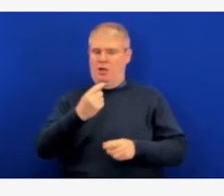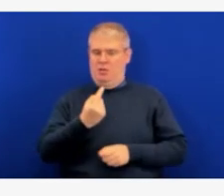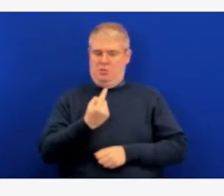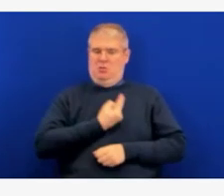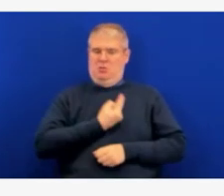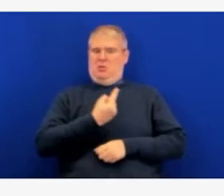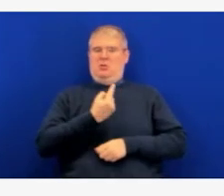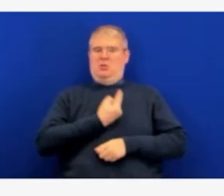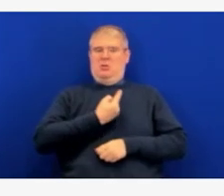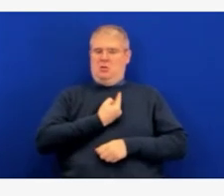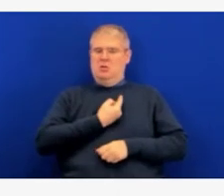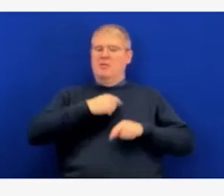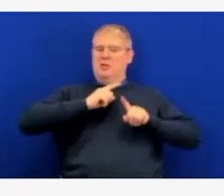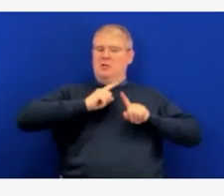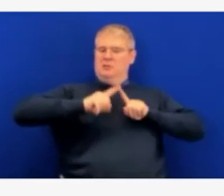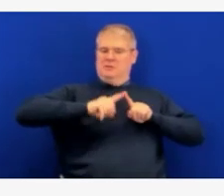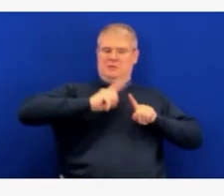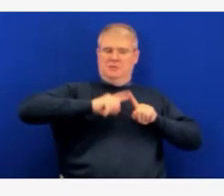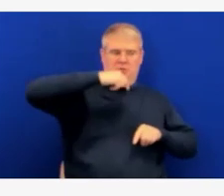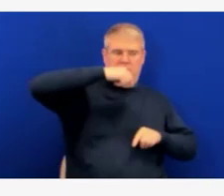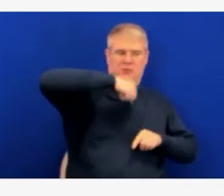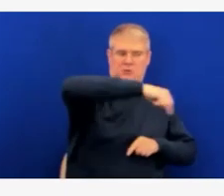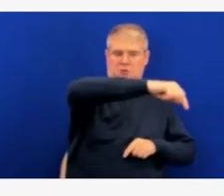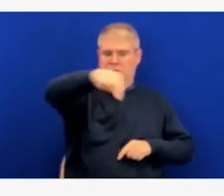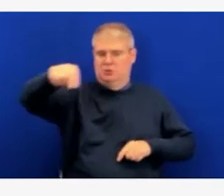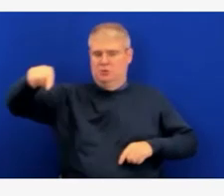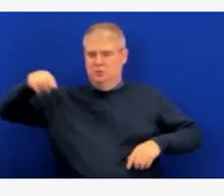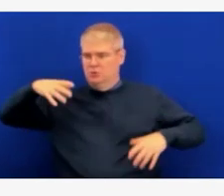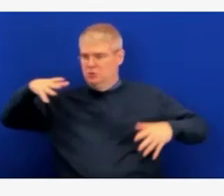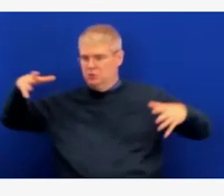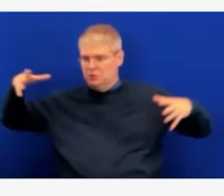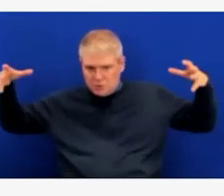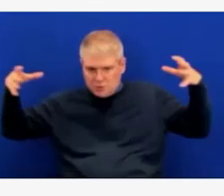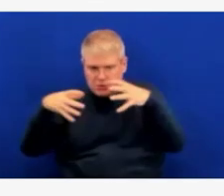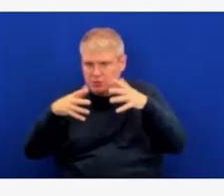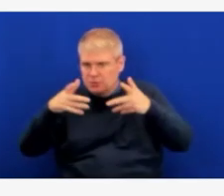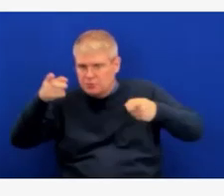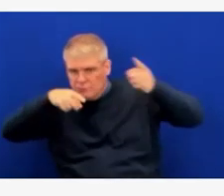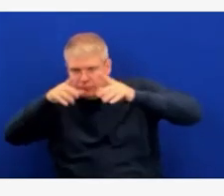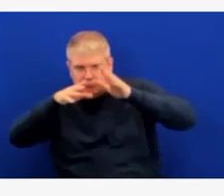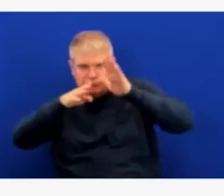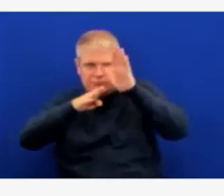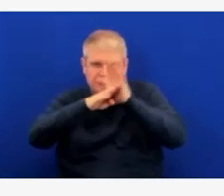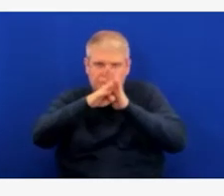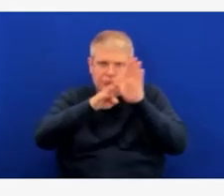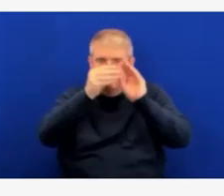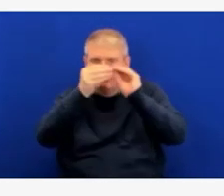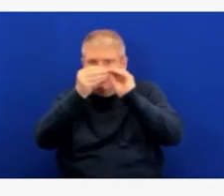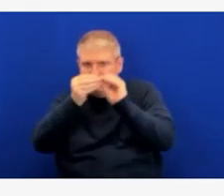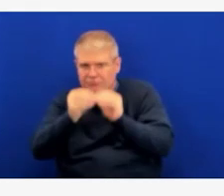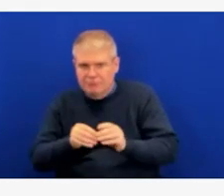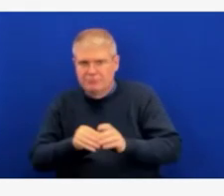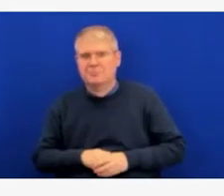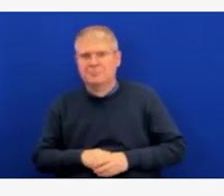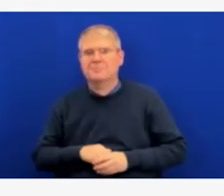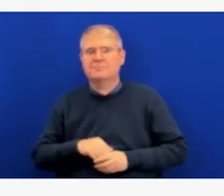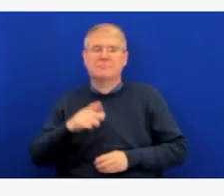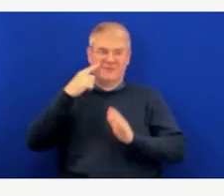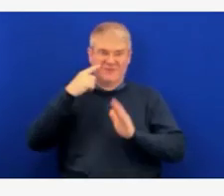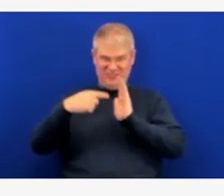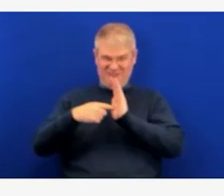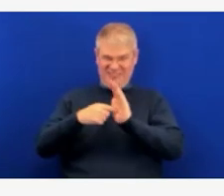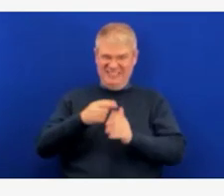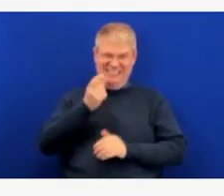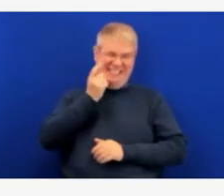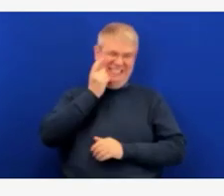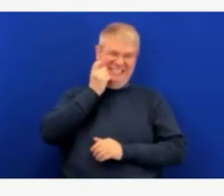account, for instance, now that the – apparently, ACIP has recommended the vaccines for 5- to 11-year-olds. They